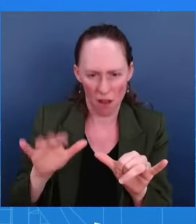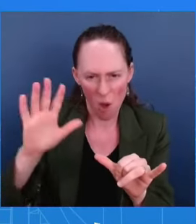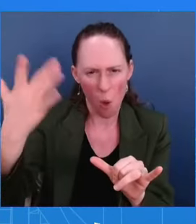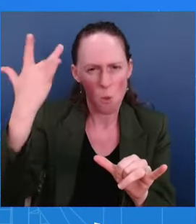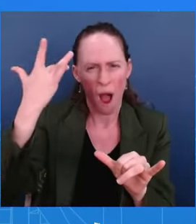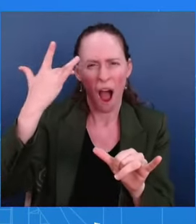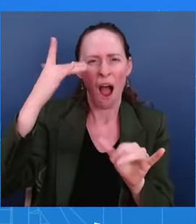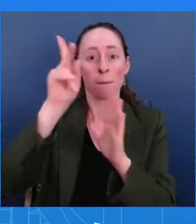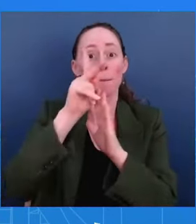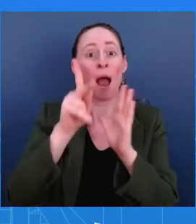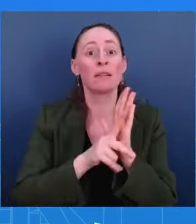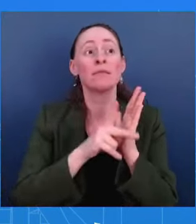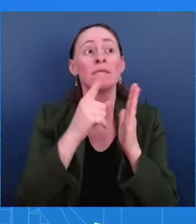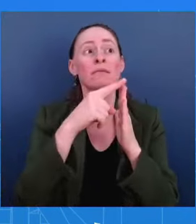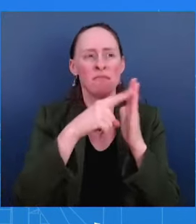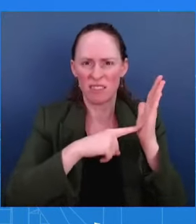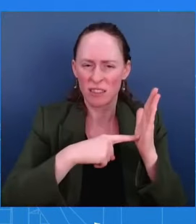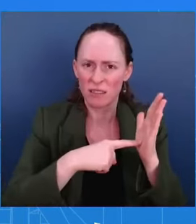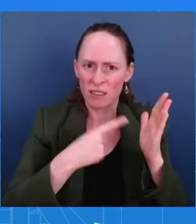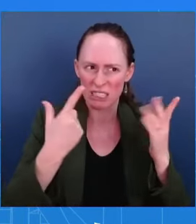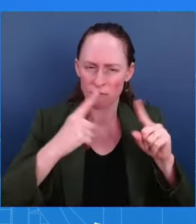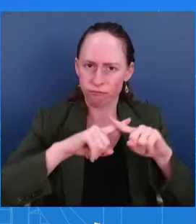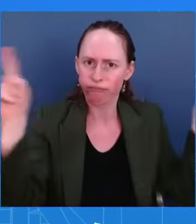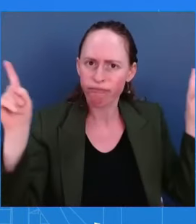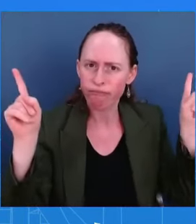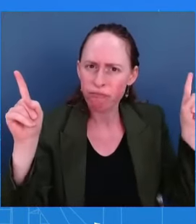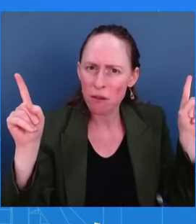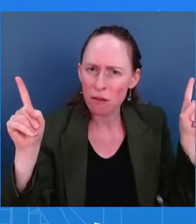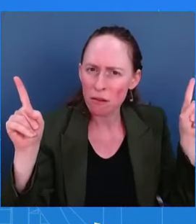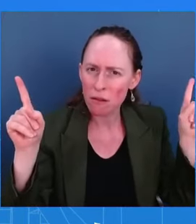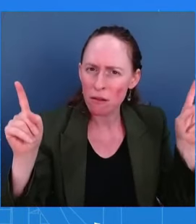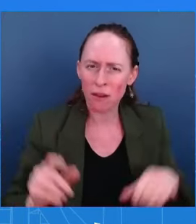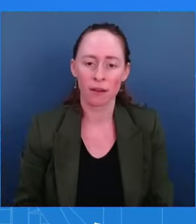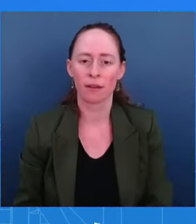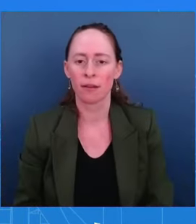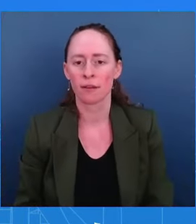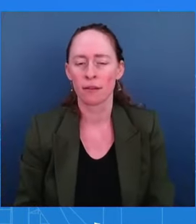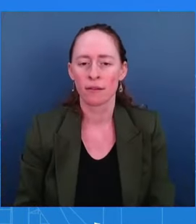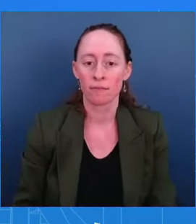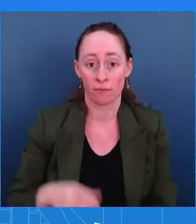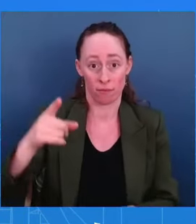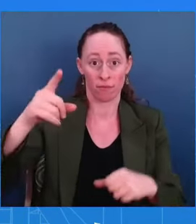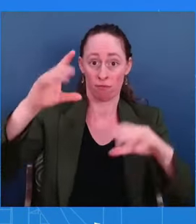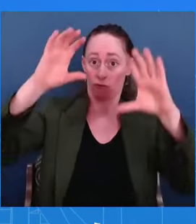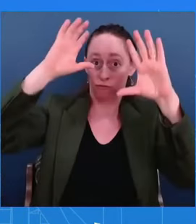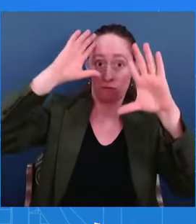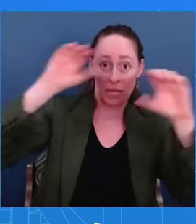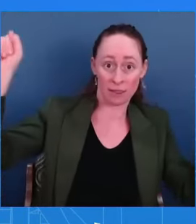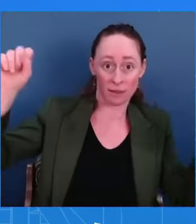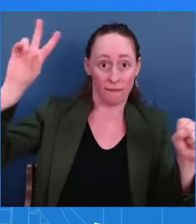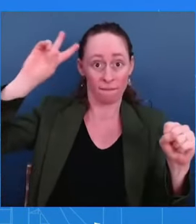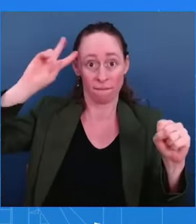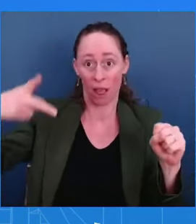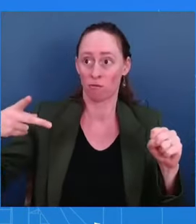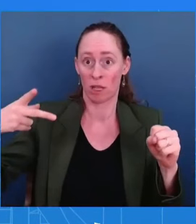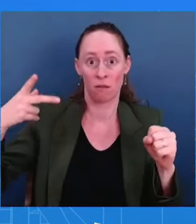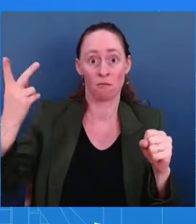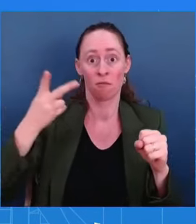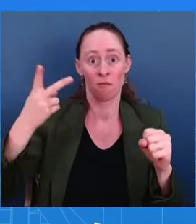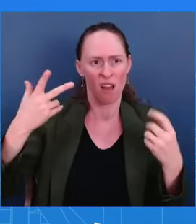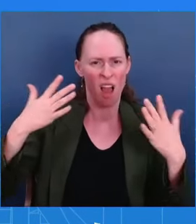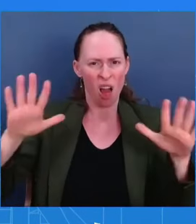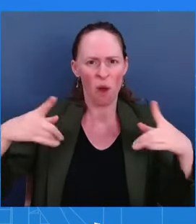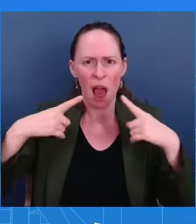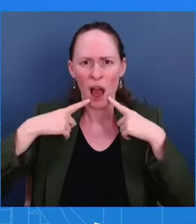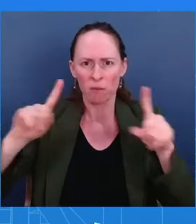President the last three and a half years. Look what we have been able to do. Look what we've been able to do at the border. Without much help from